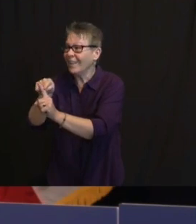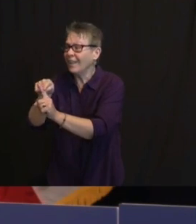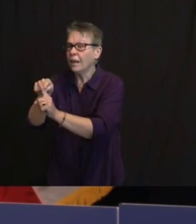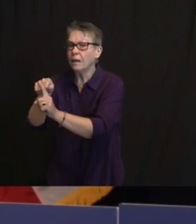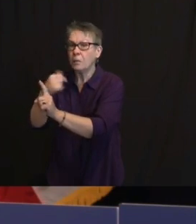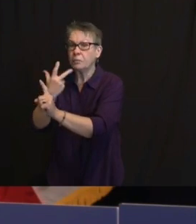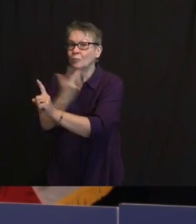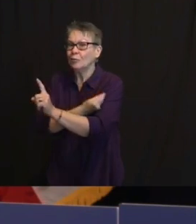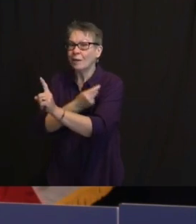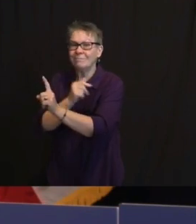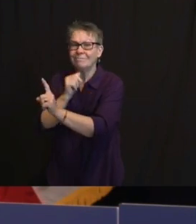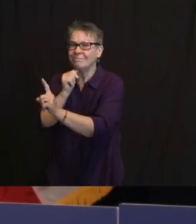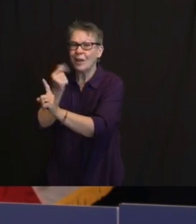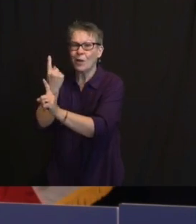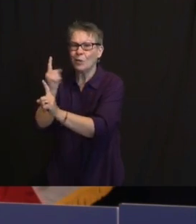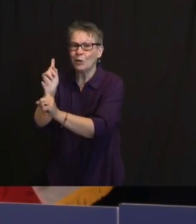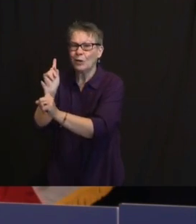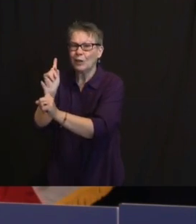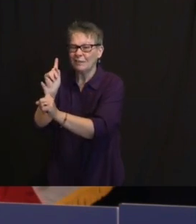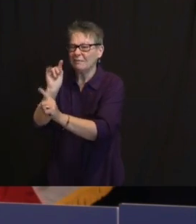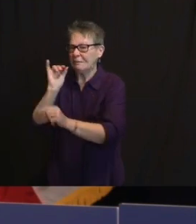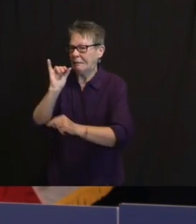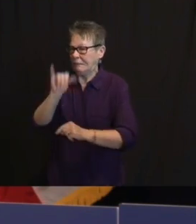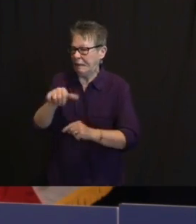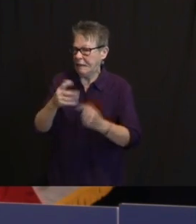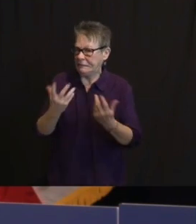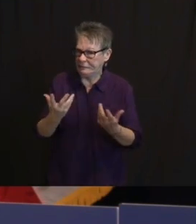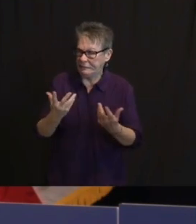THERE ARE FEWER PEOPLE OUT THERE, IF YOU'VE BEEN